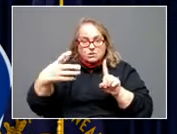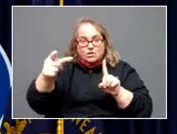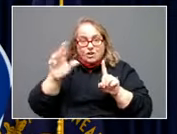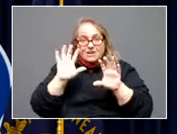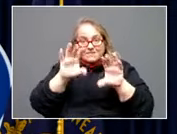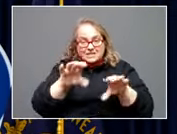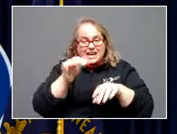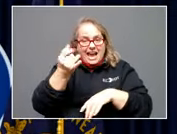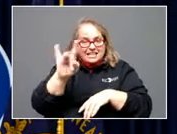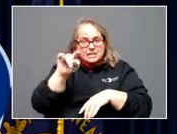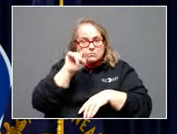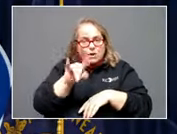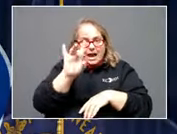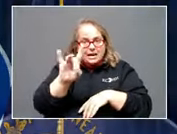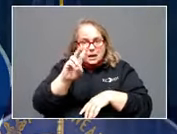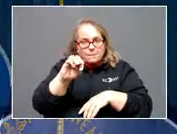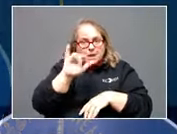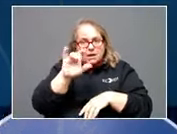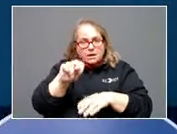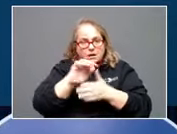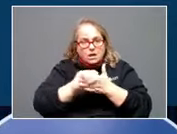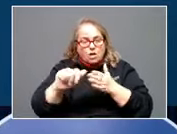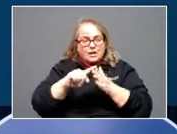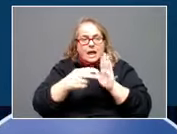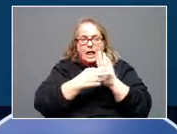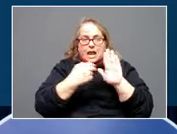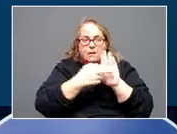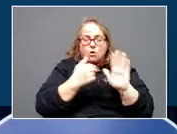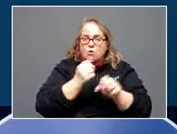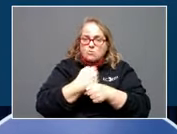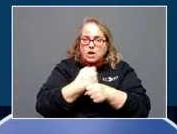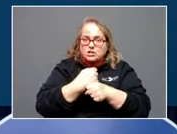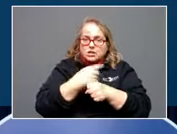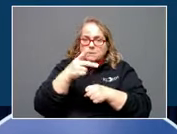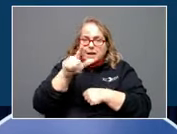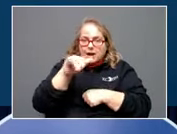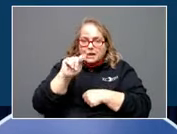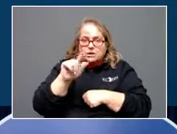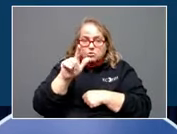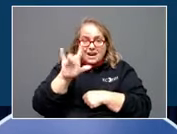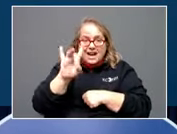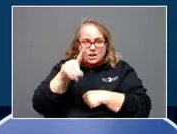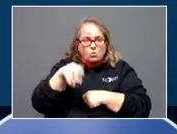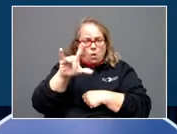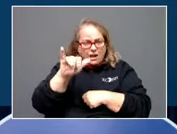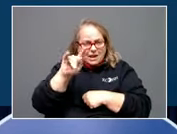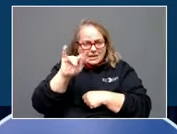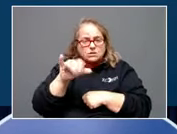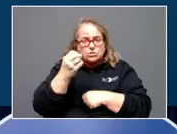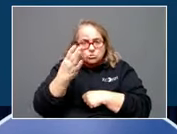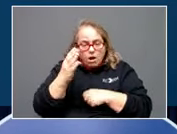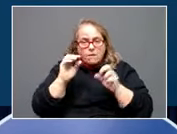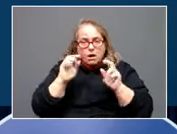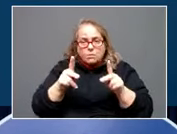million in a label production plant. These are 28 quality job opportunities where